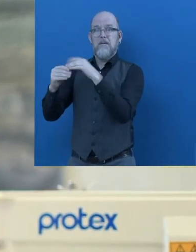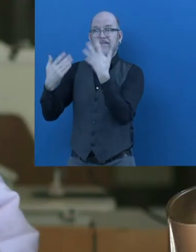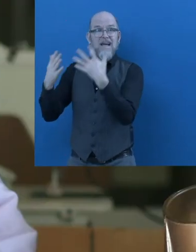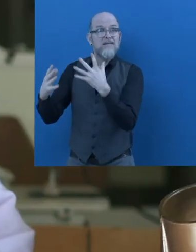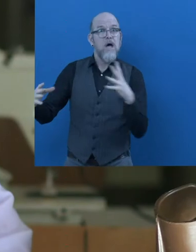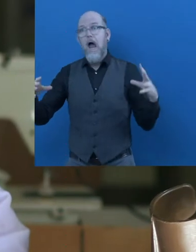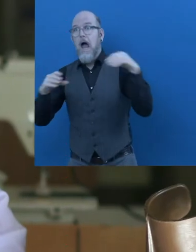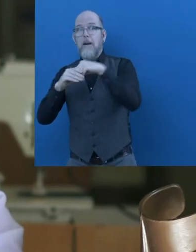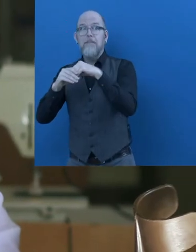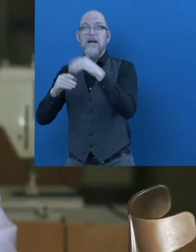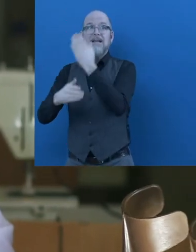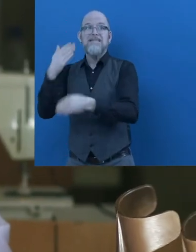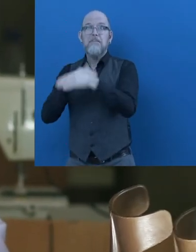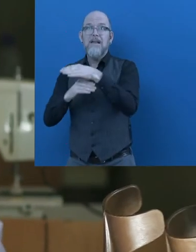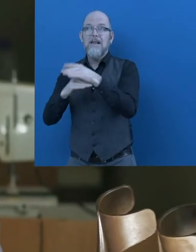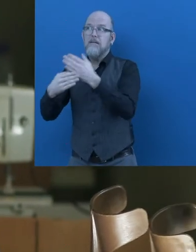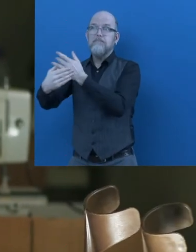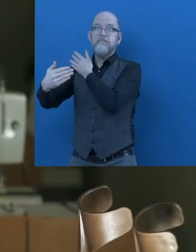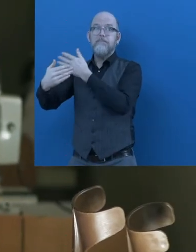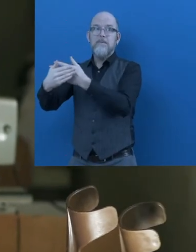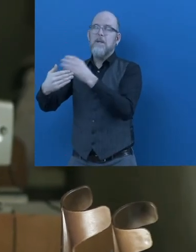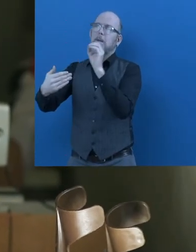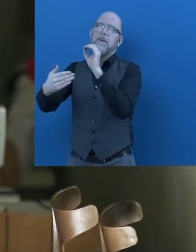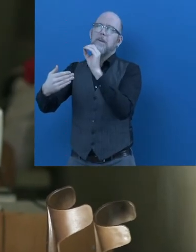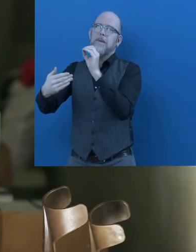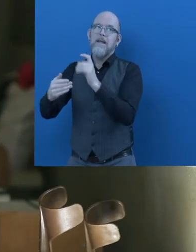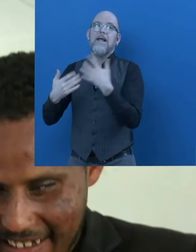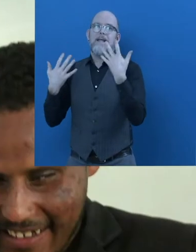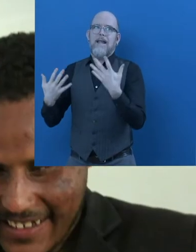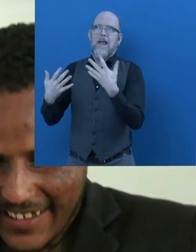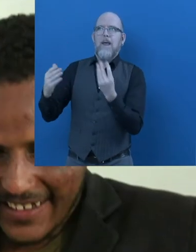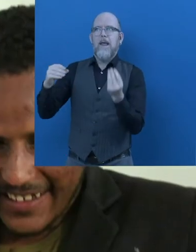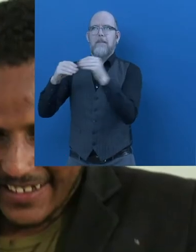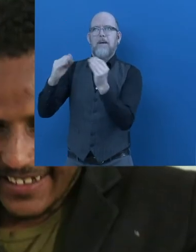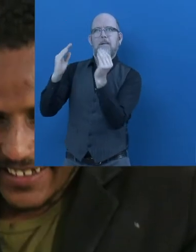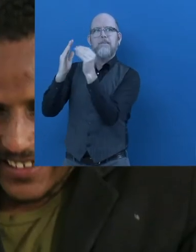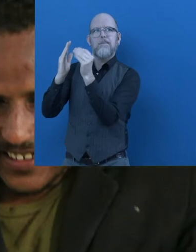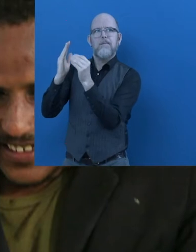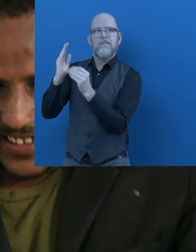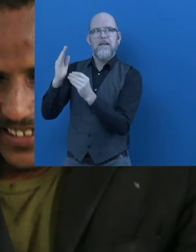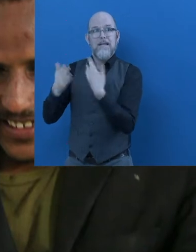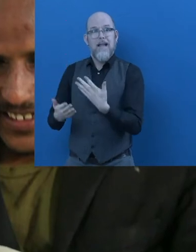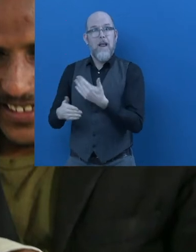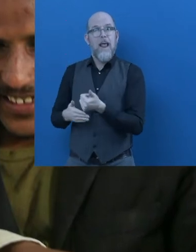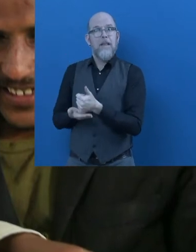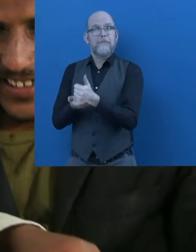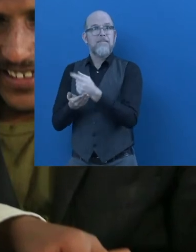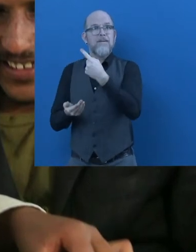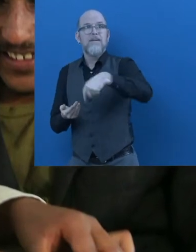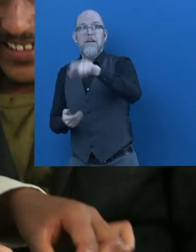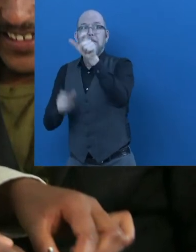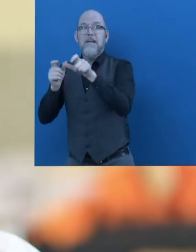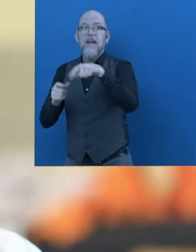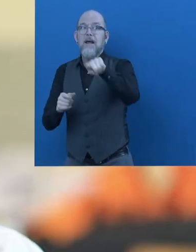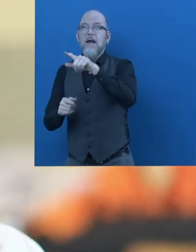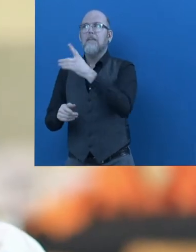disability specific guideline that helps the implementers for the promotion of disability